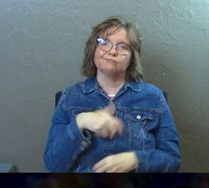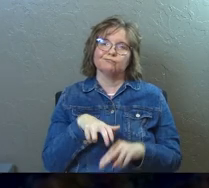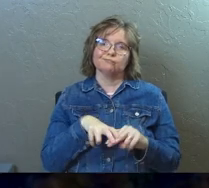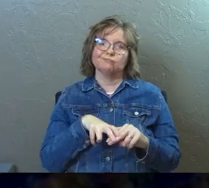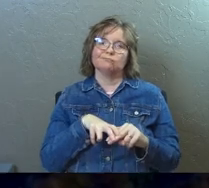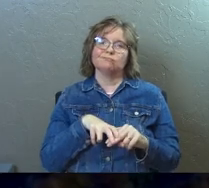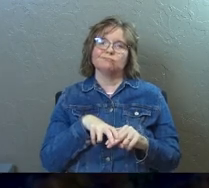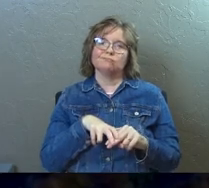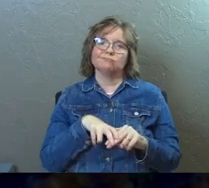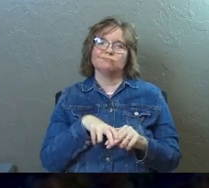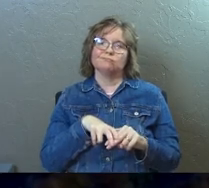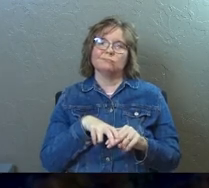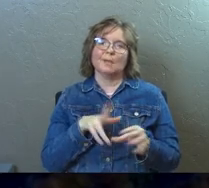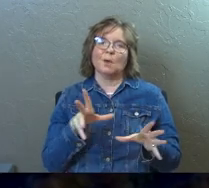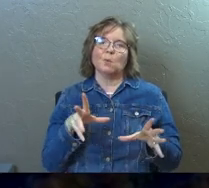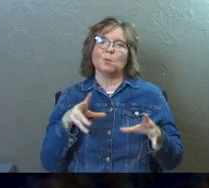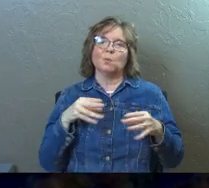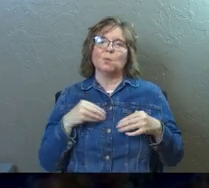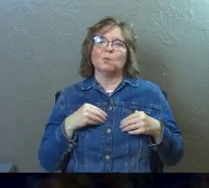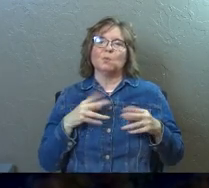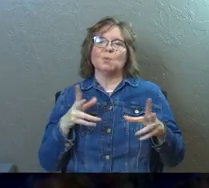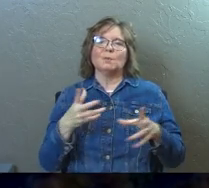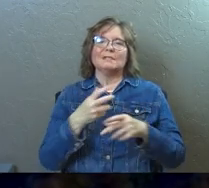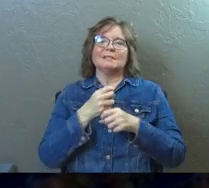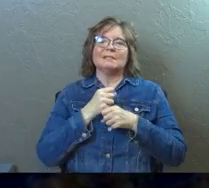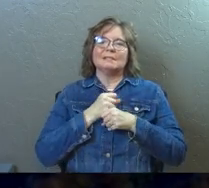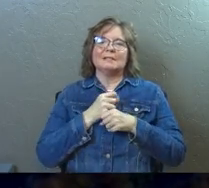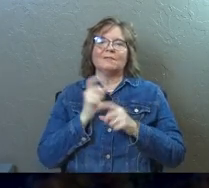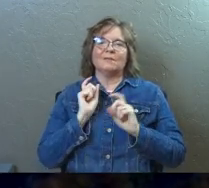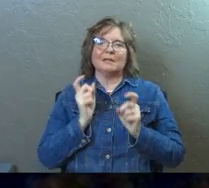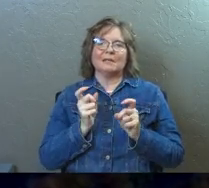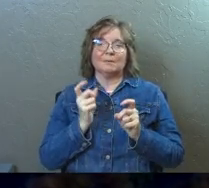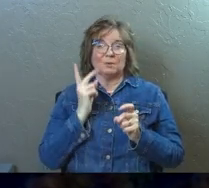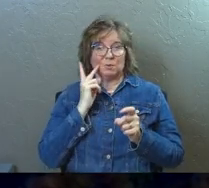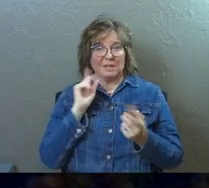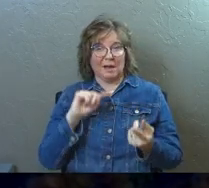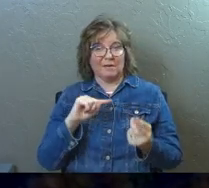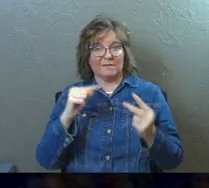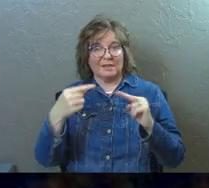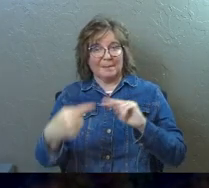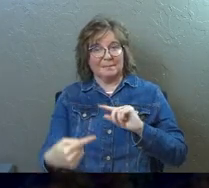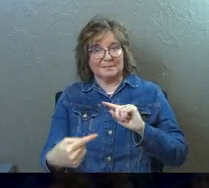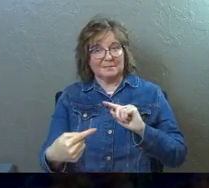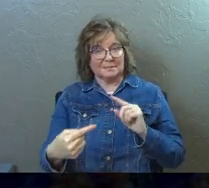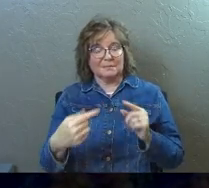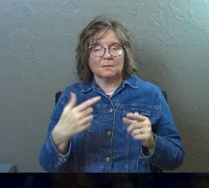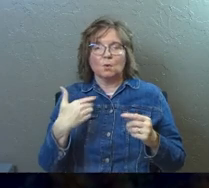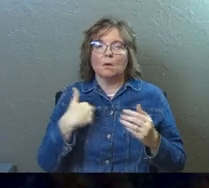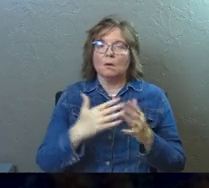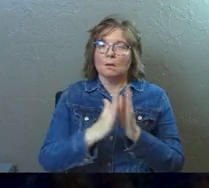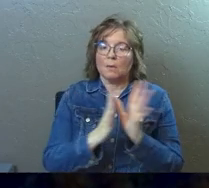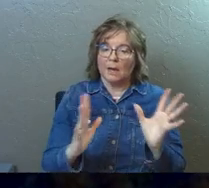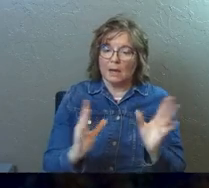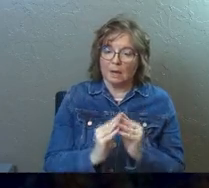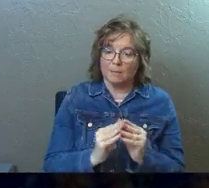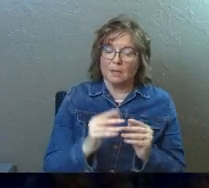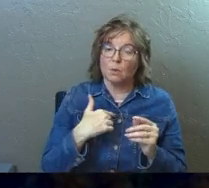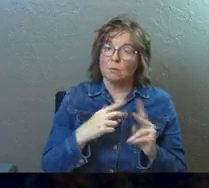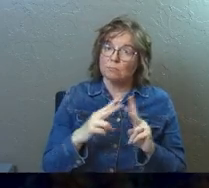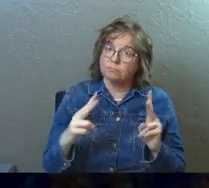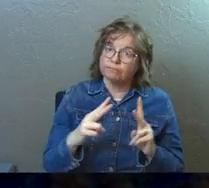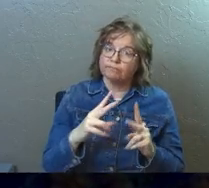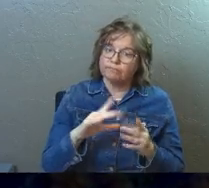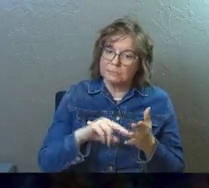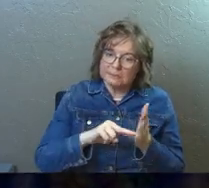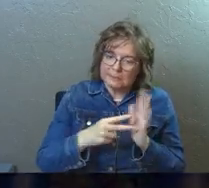seat like you are right now, and we're receiving a gift, but do you see how it flips? So they were having a prayer meeting where it was